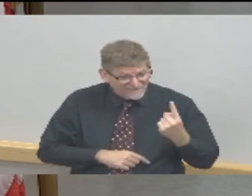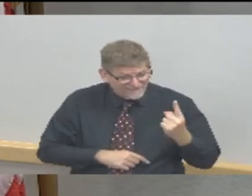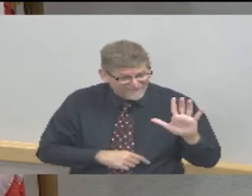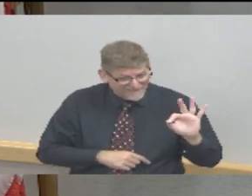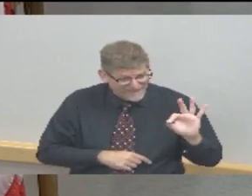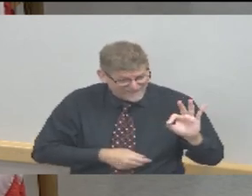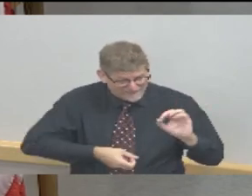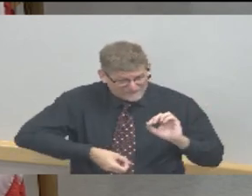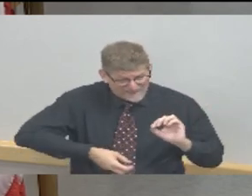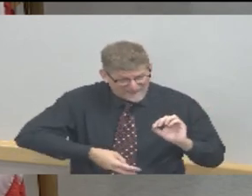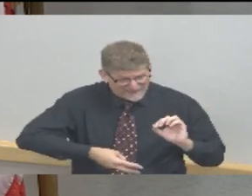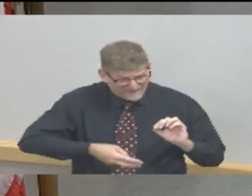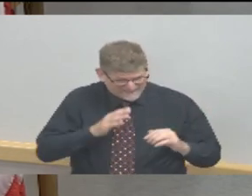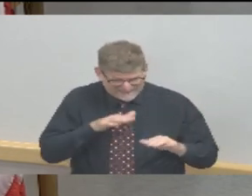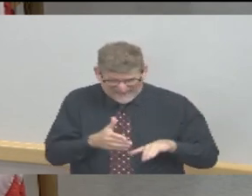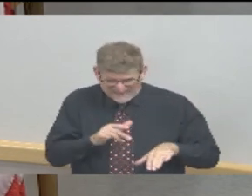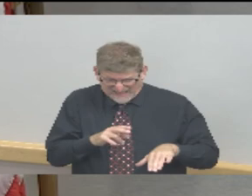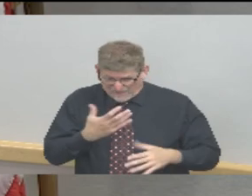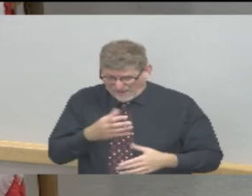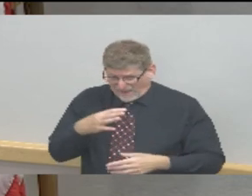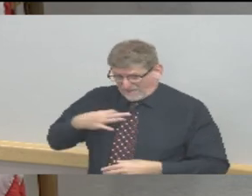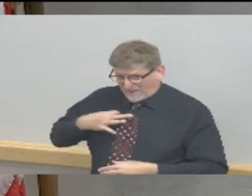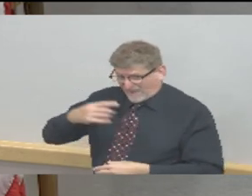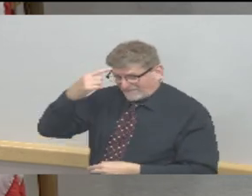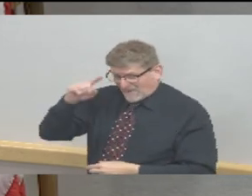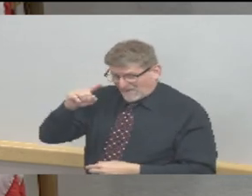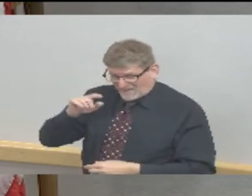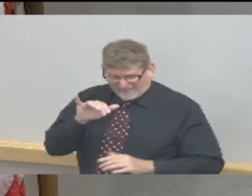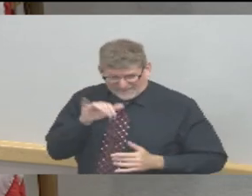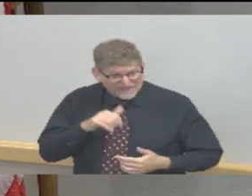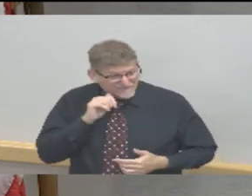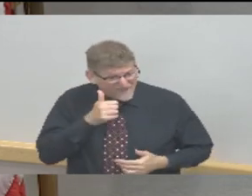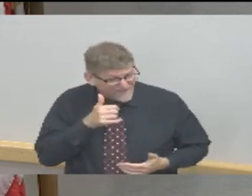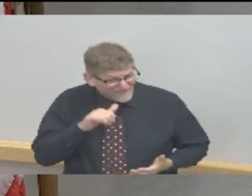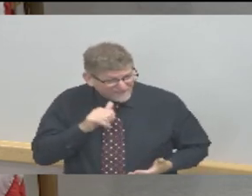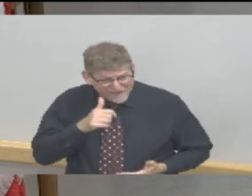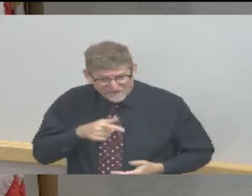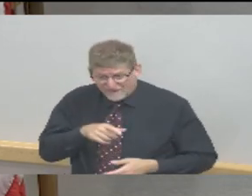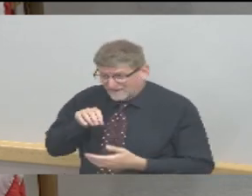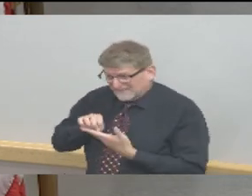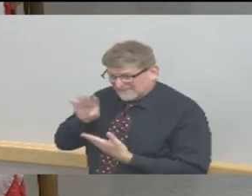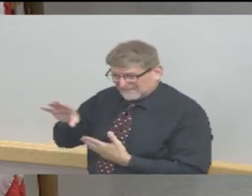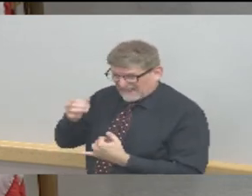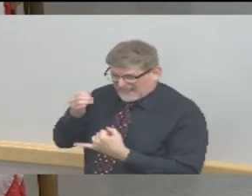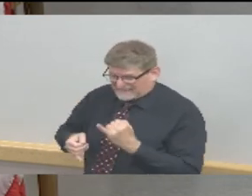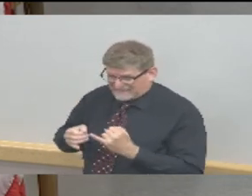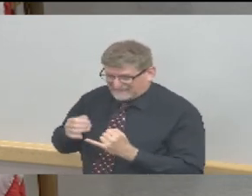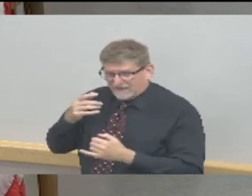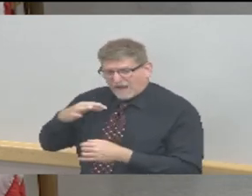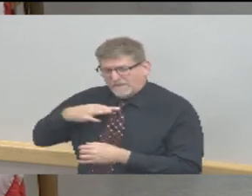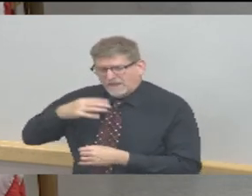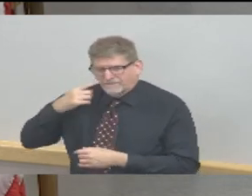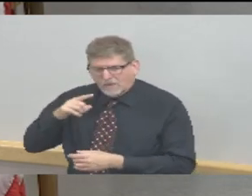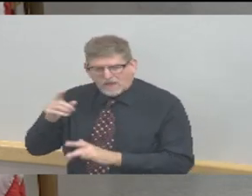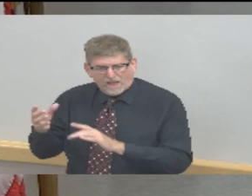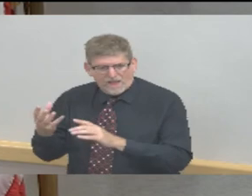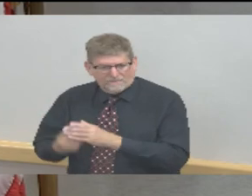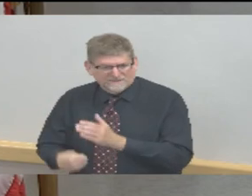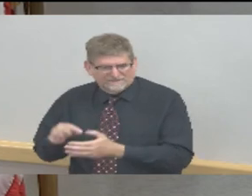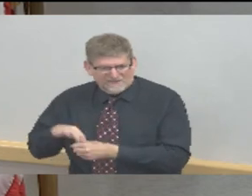you receive an absentee ballot by mail, and then you have up until noon on Election Day to have that in the Board of Elections office.